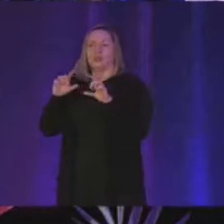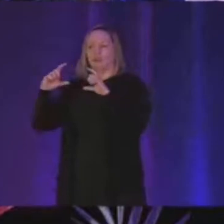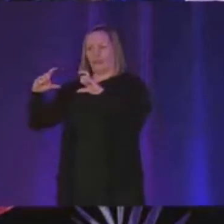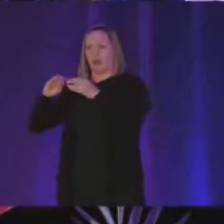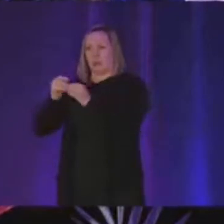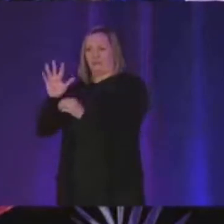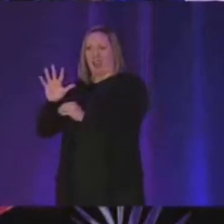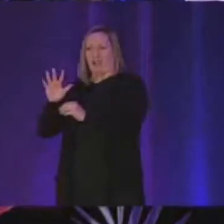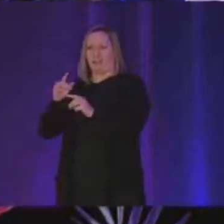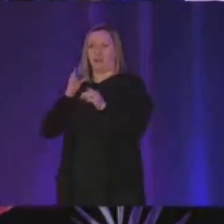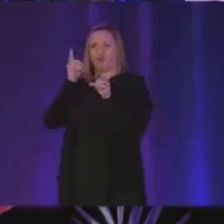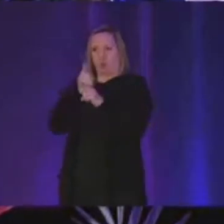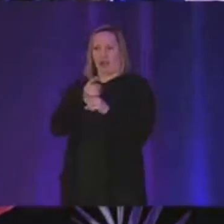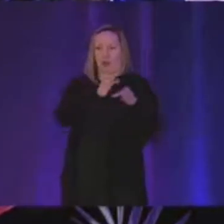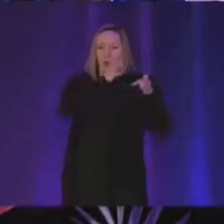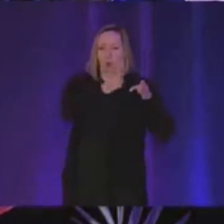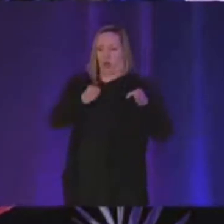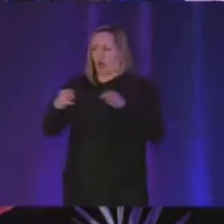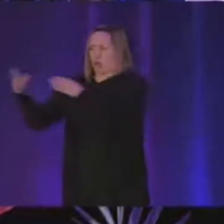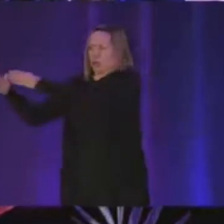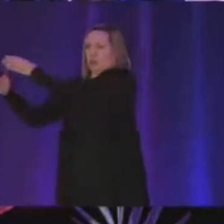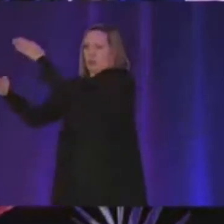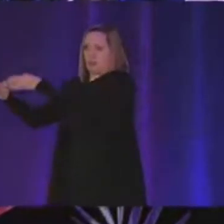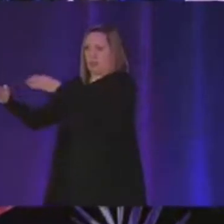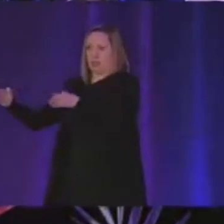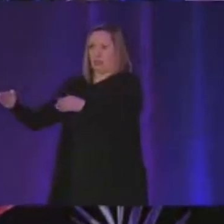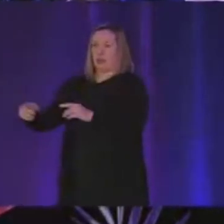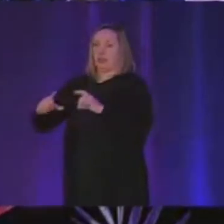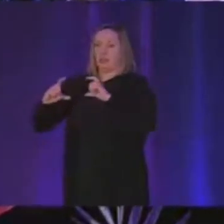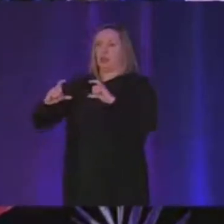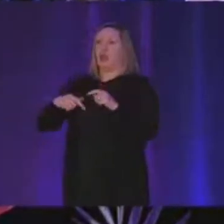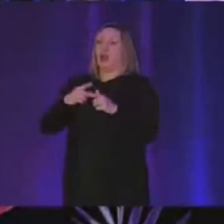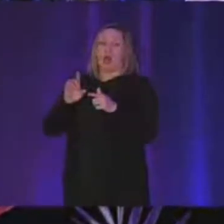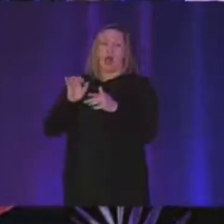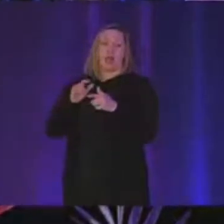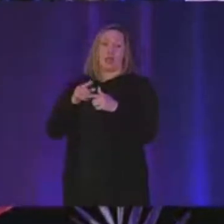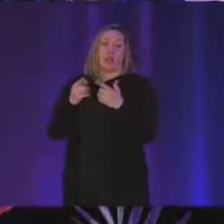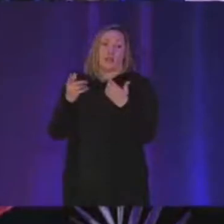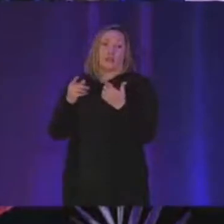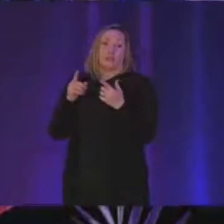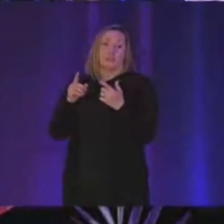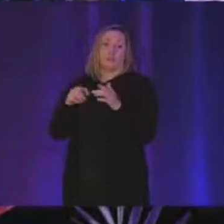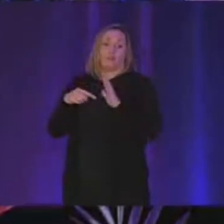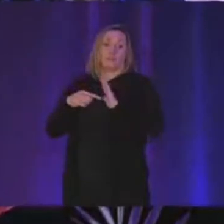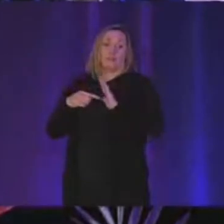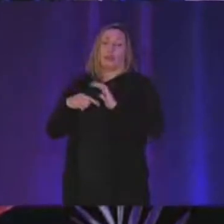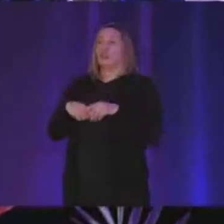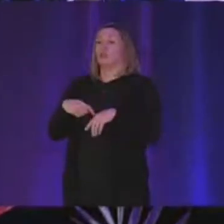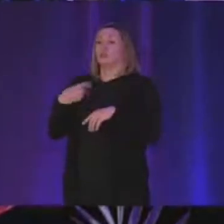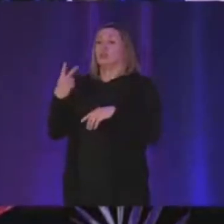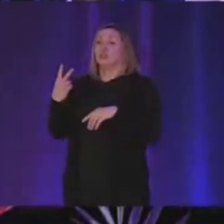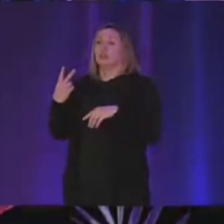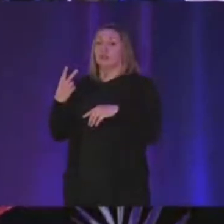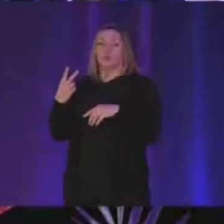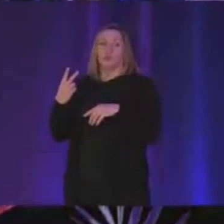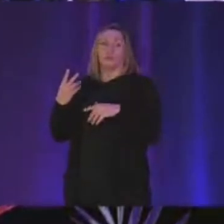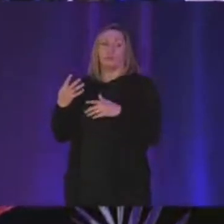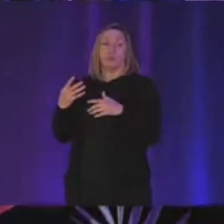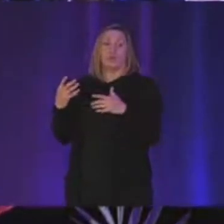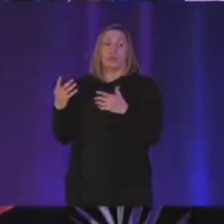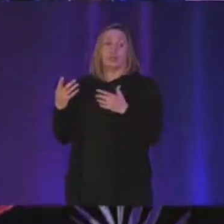number five and so this is uh another concept you need to understand is there's two uh notion of timestamps